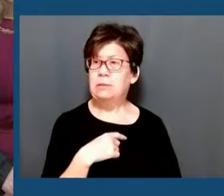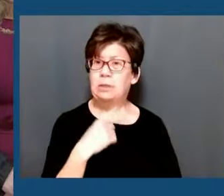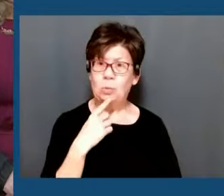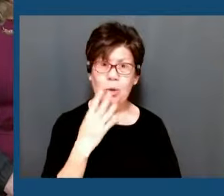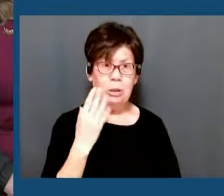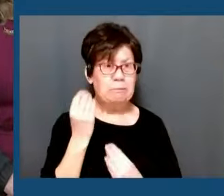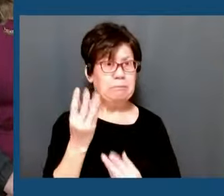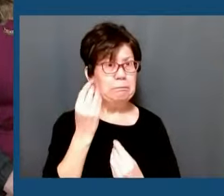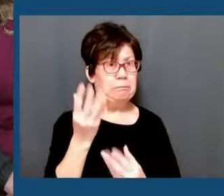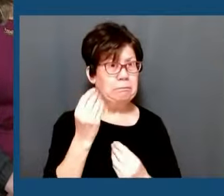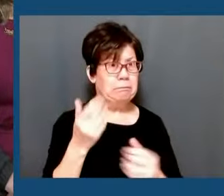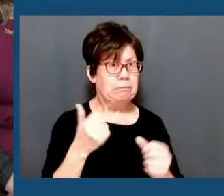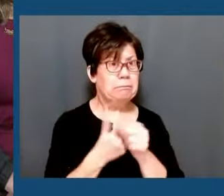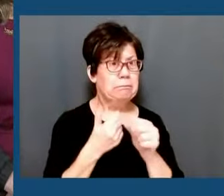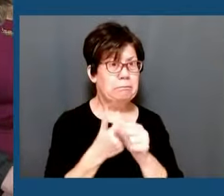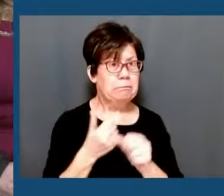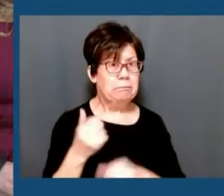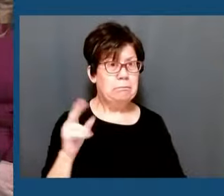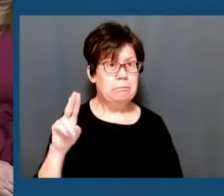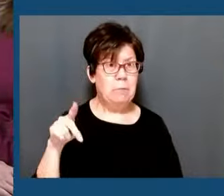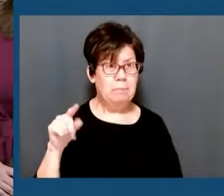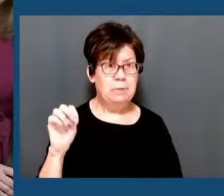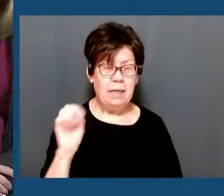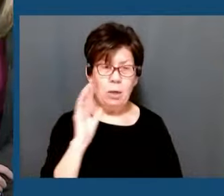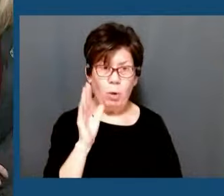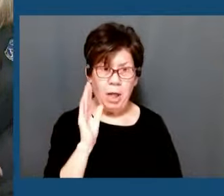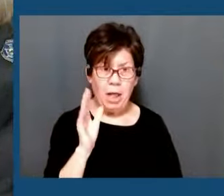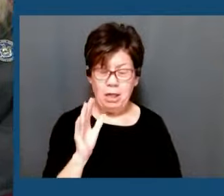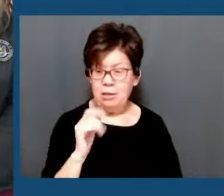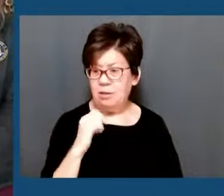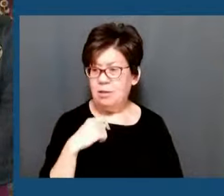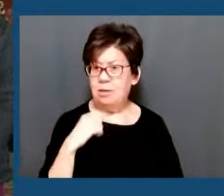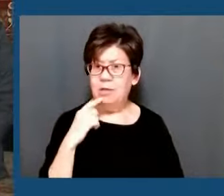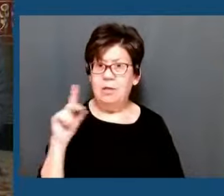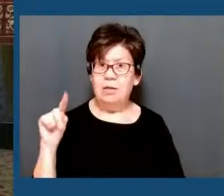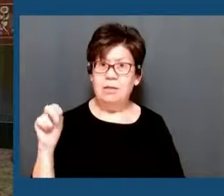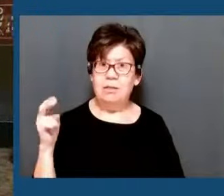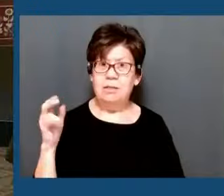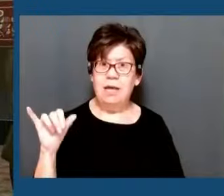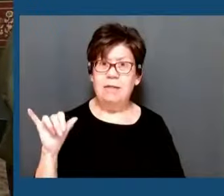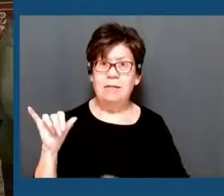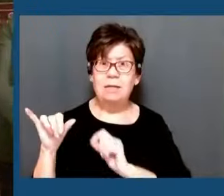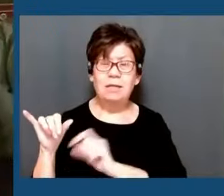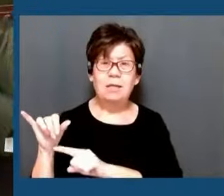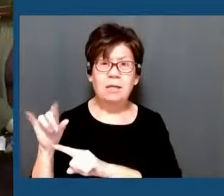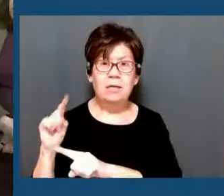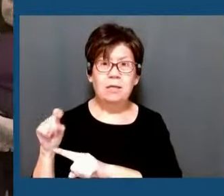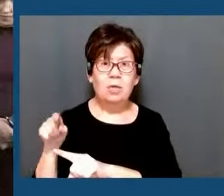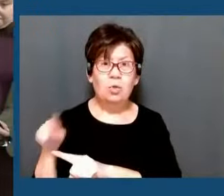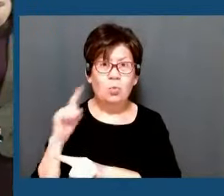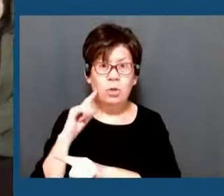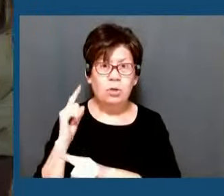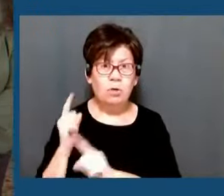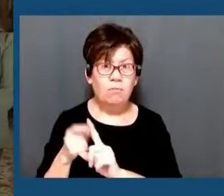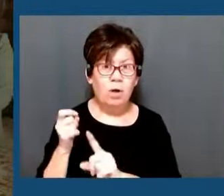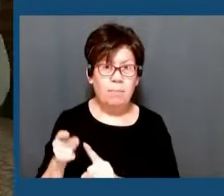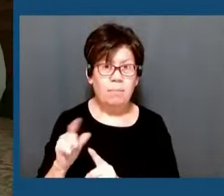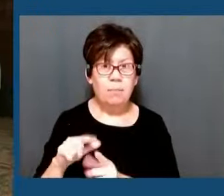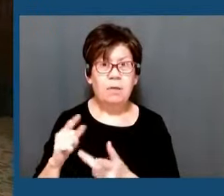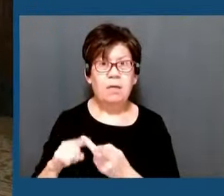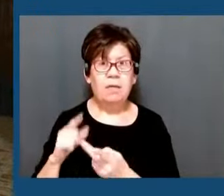Catherine Garcia, our head of state operations, you'll hear from first, and then Commissioner Jackie Bray, head of Homeland Security. Thank you.